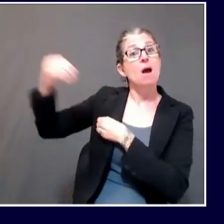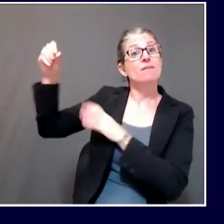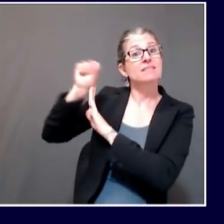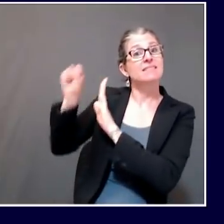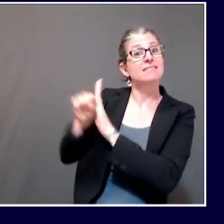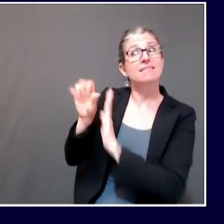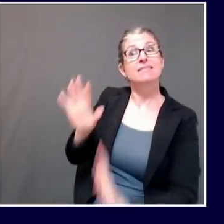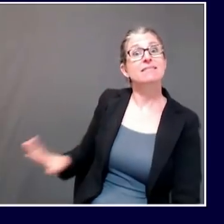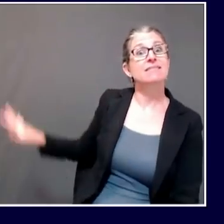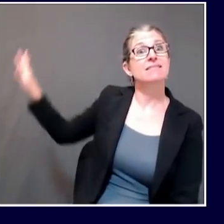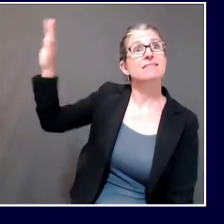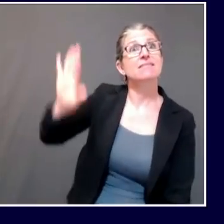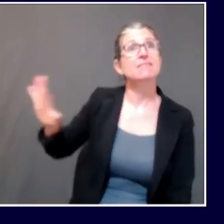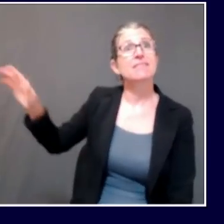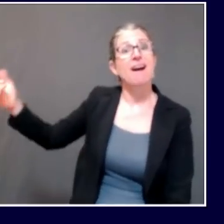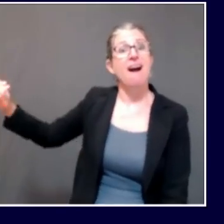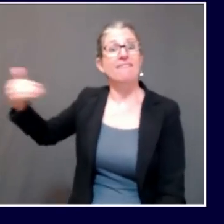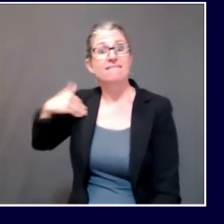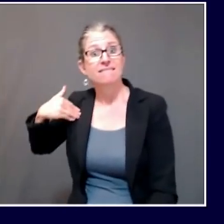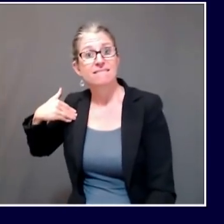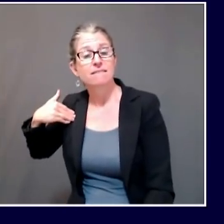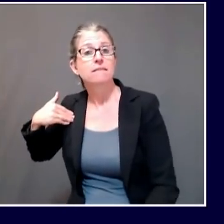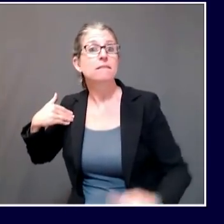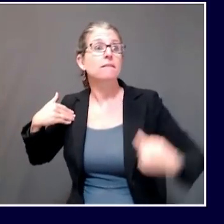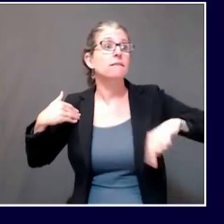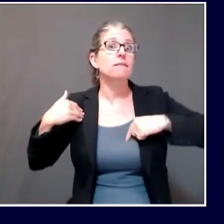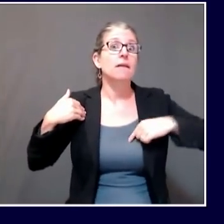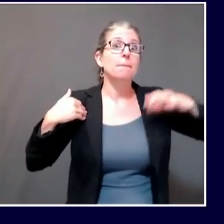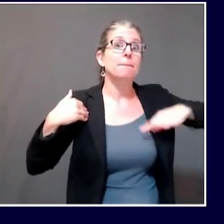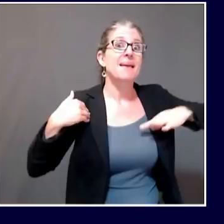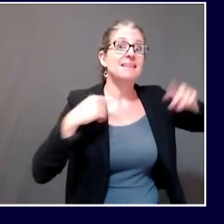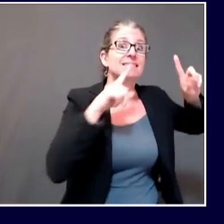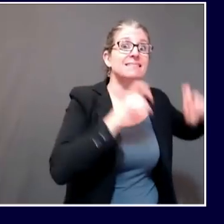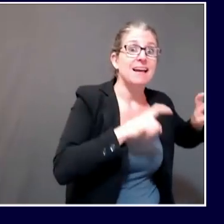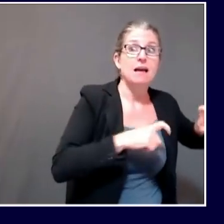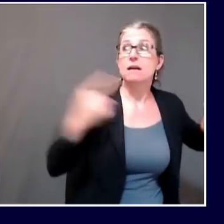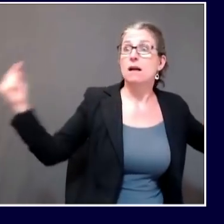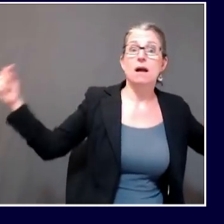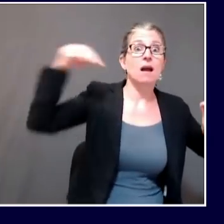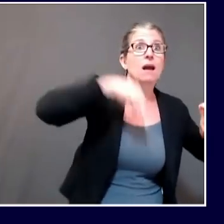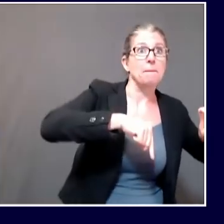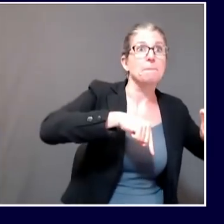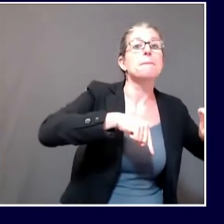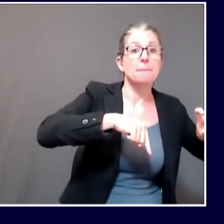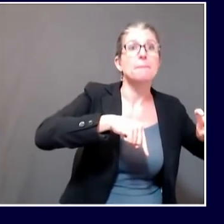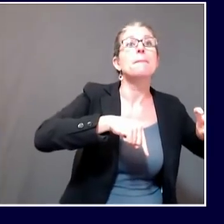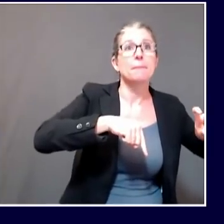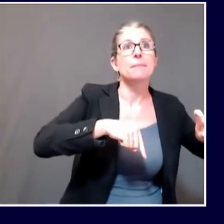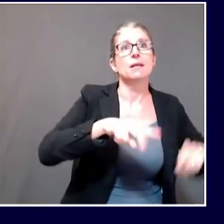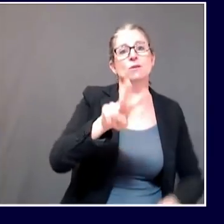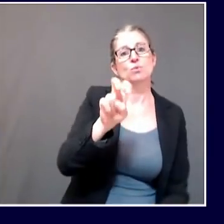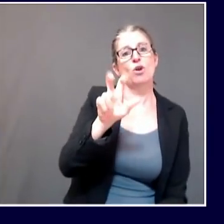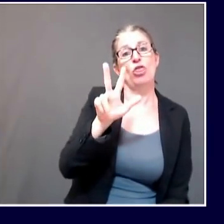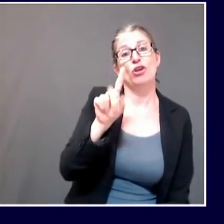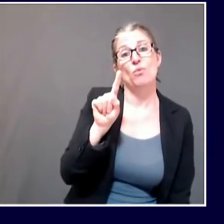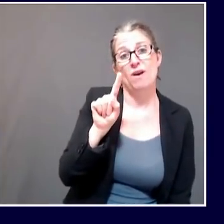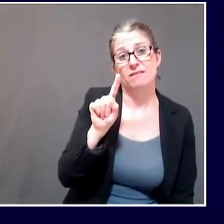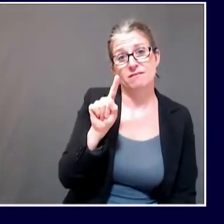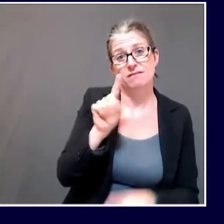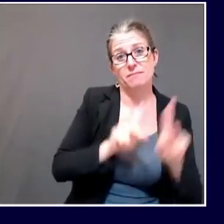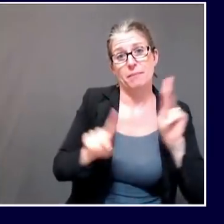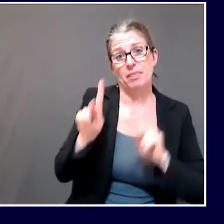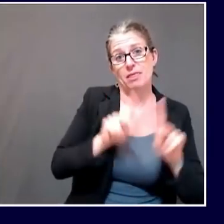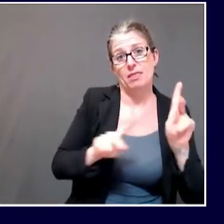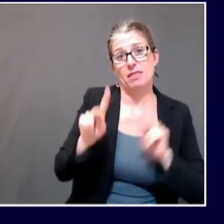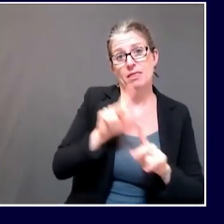the state of Maine, there have been 231 test results among individuals who